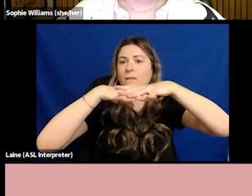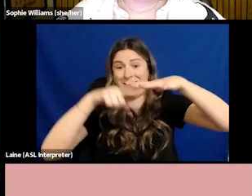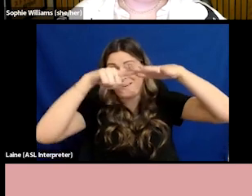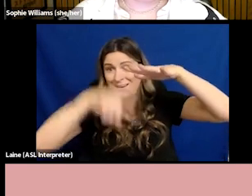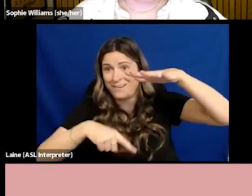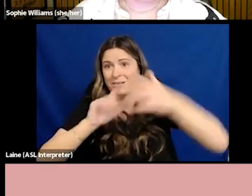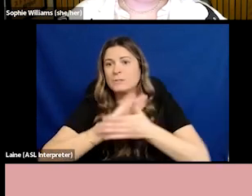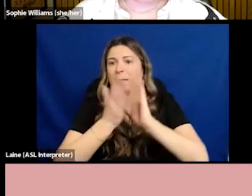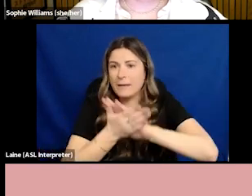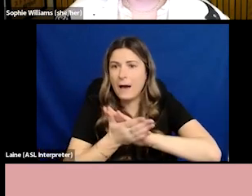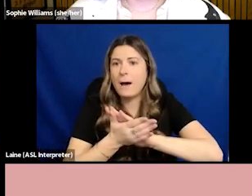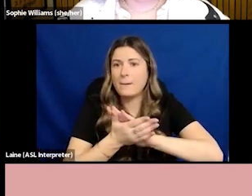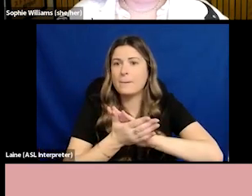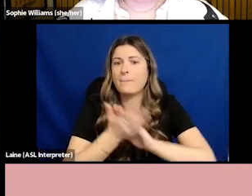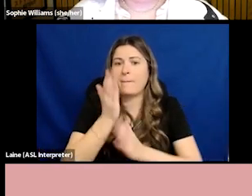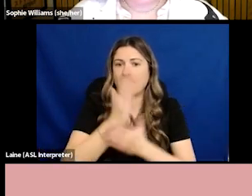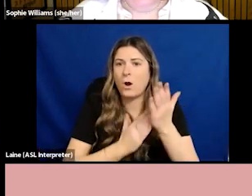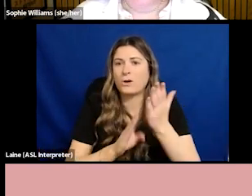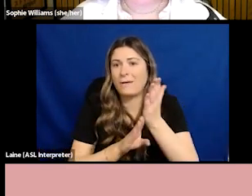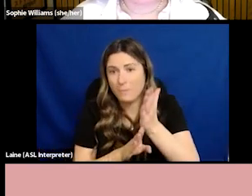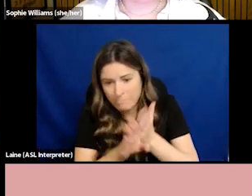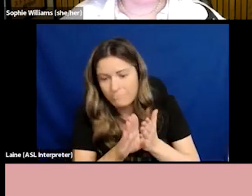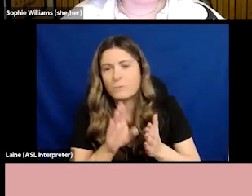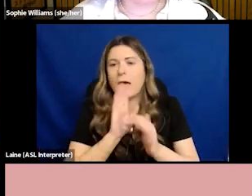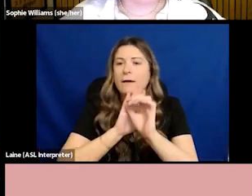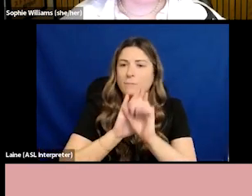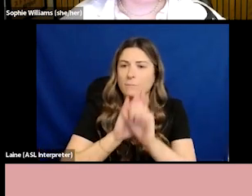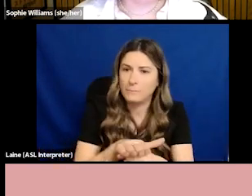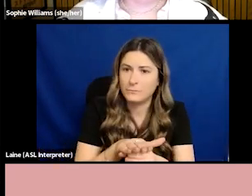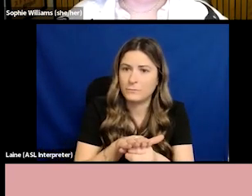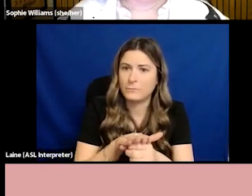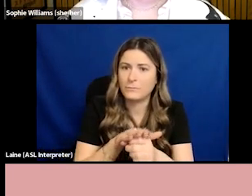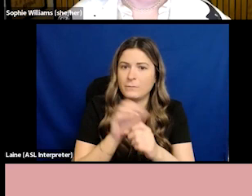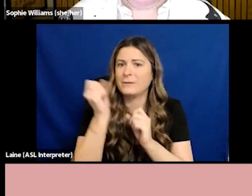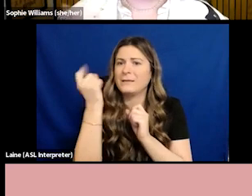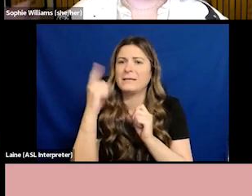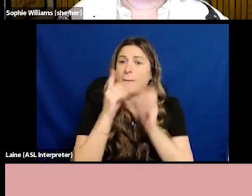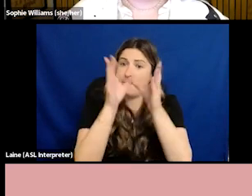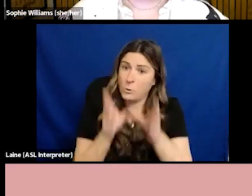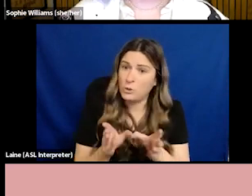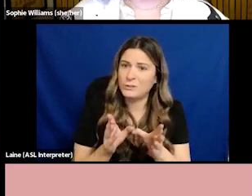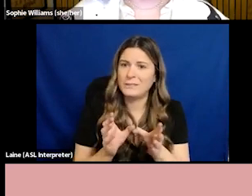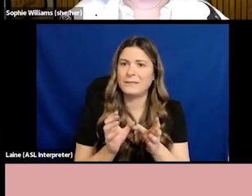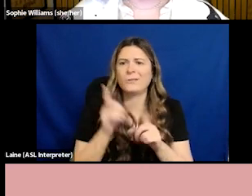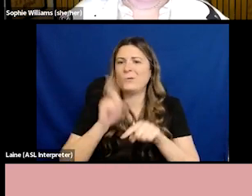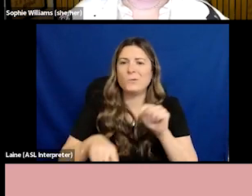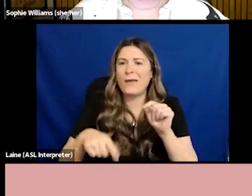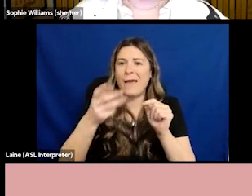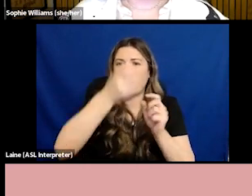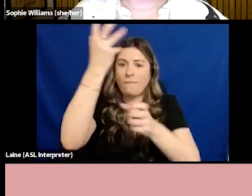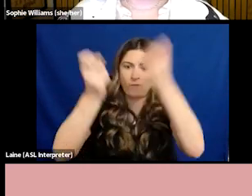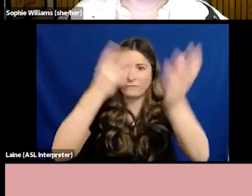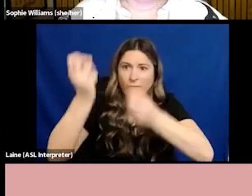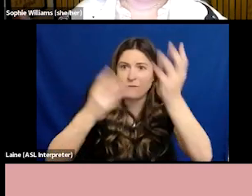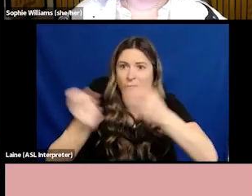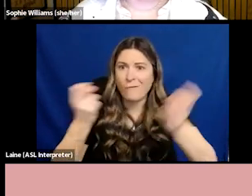one part of people. We know that we have to understand them as a whole. And this is what this beautiful image that I found